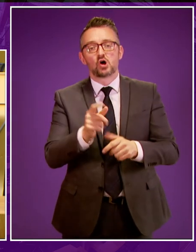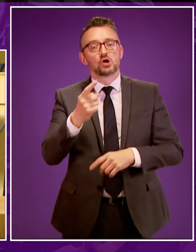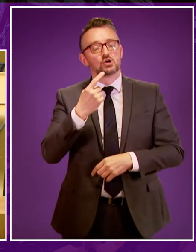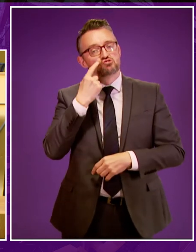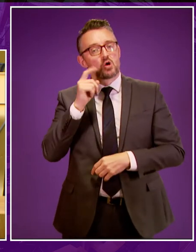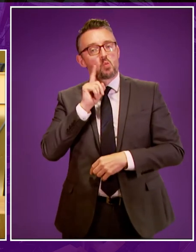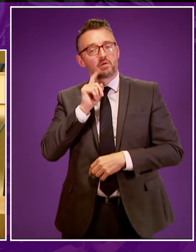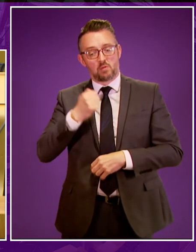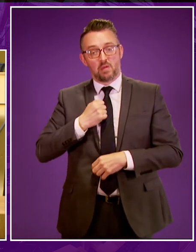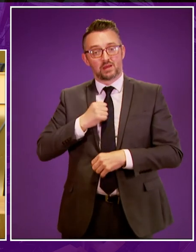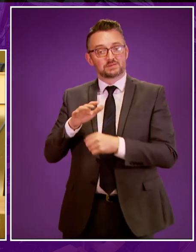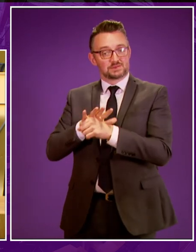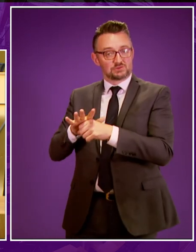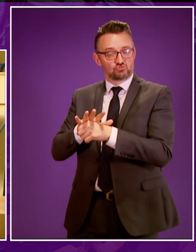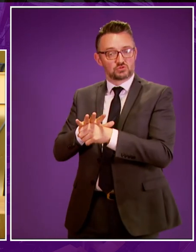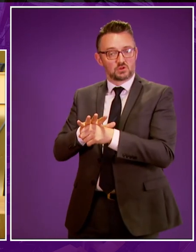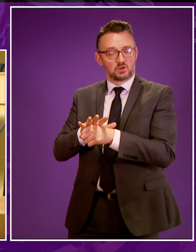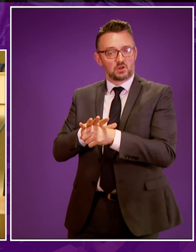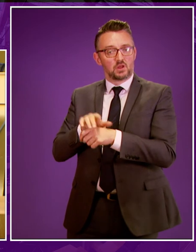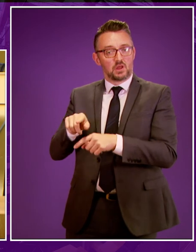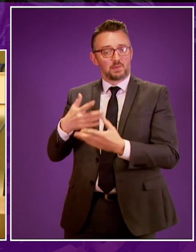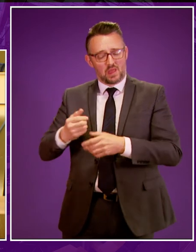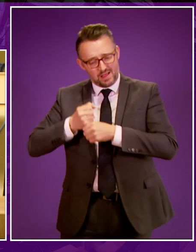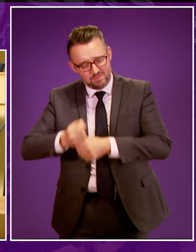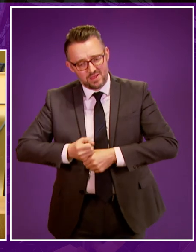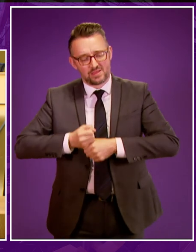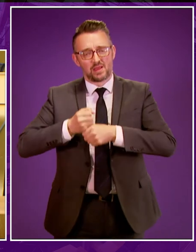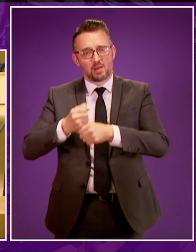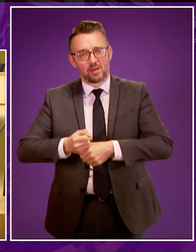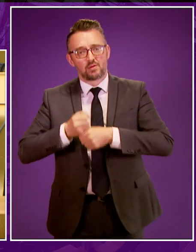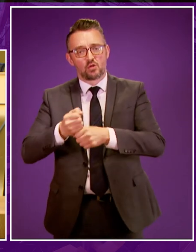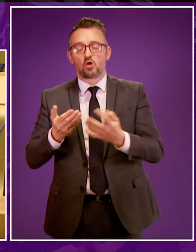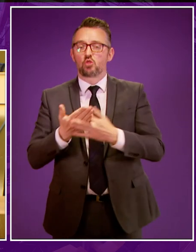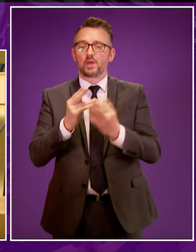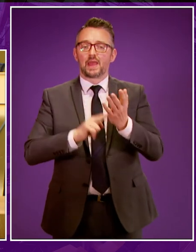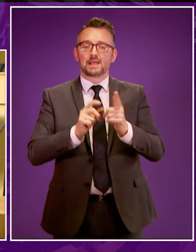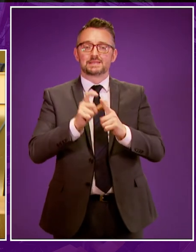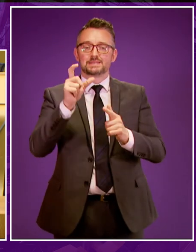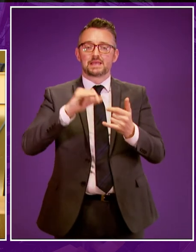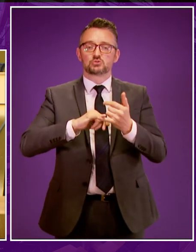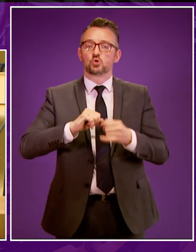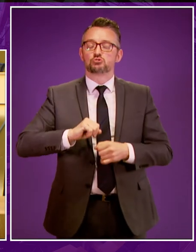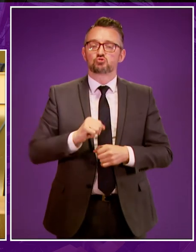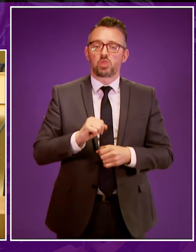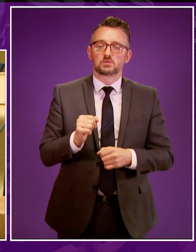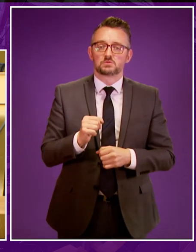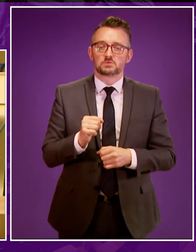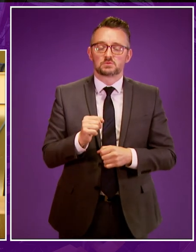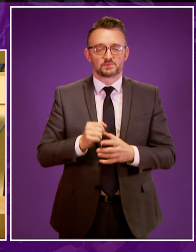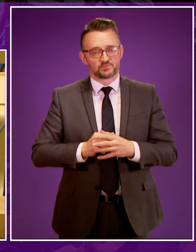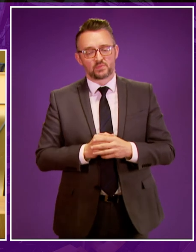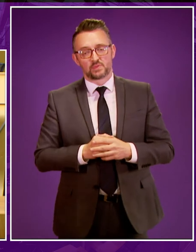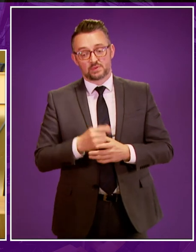young woman from my constituency who campaigned for this through the NDCS Scotland society